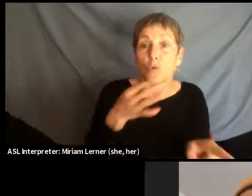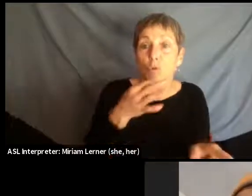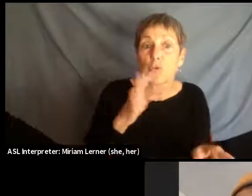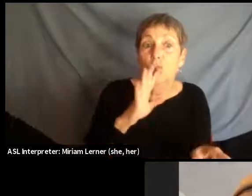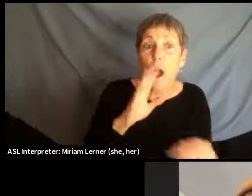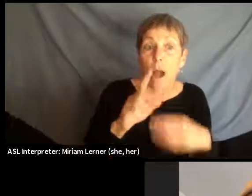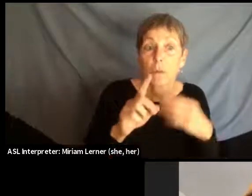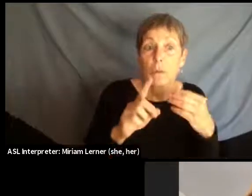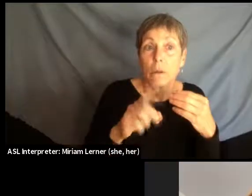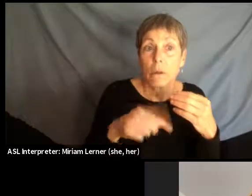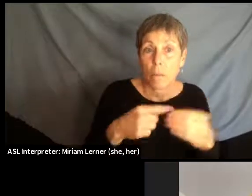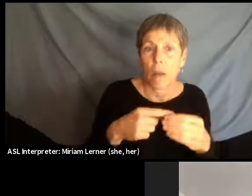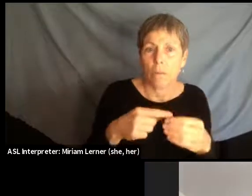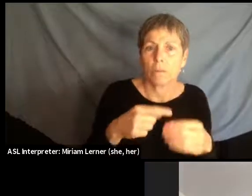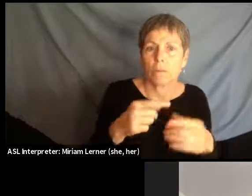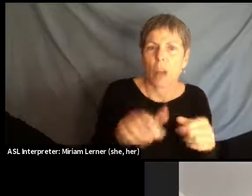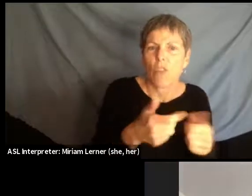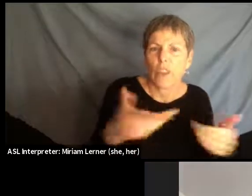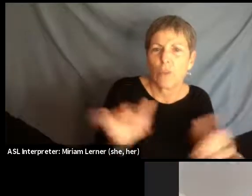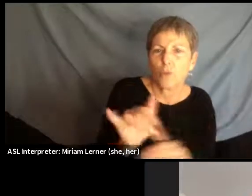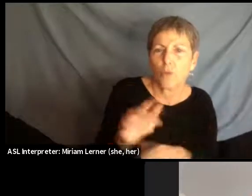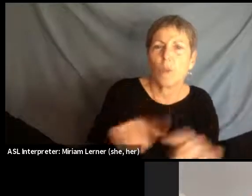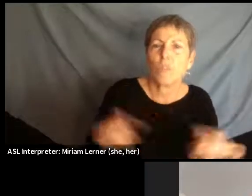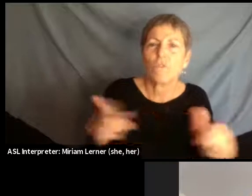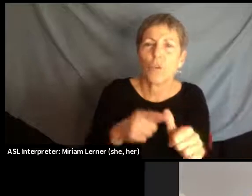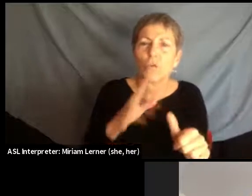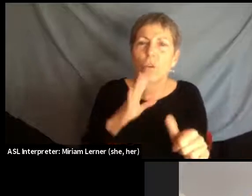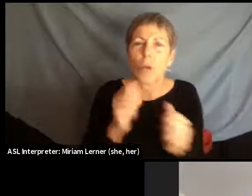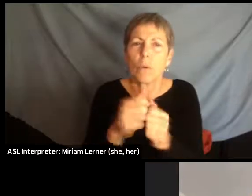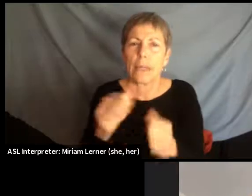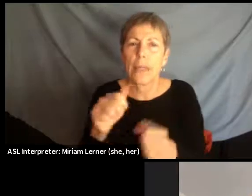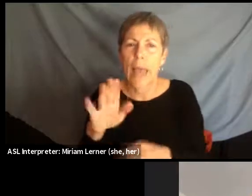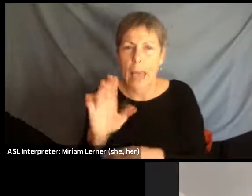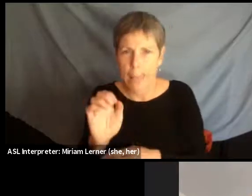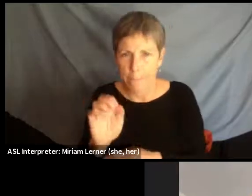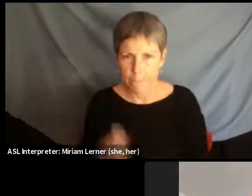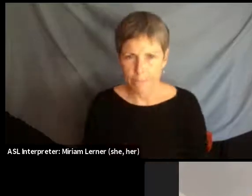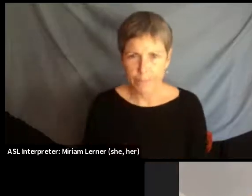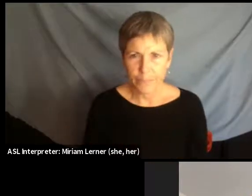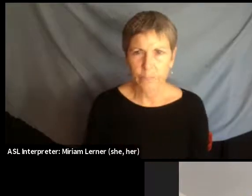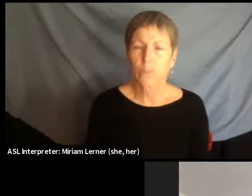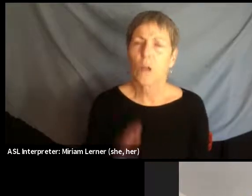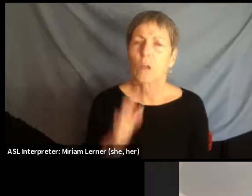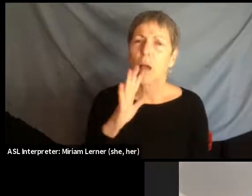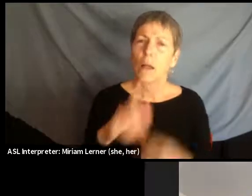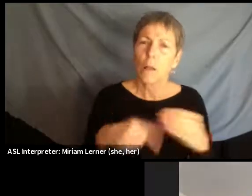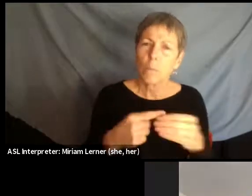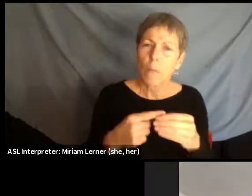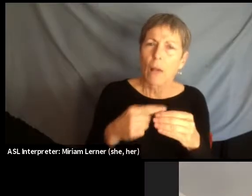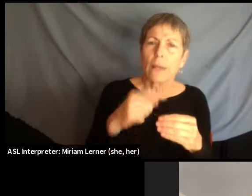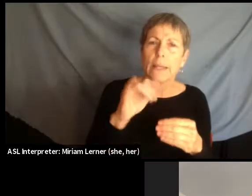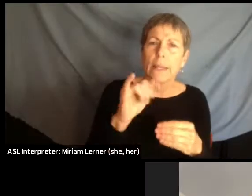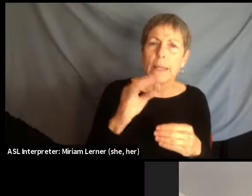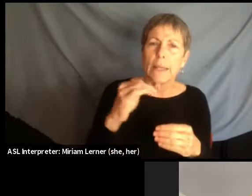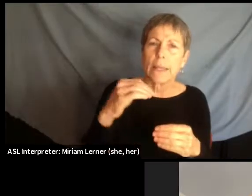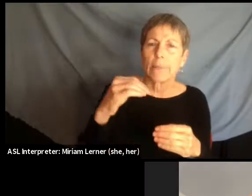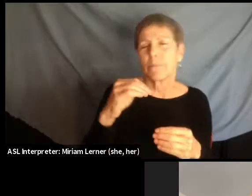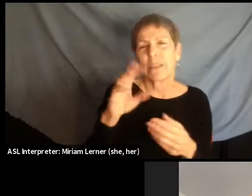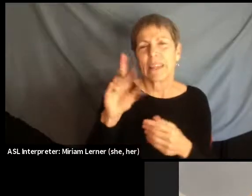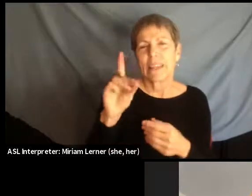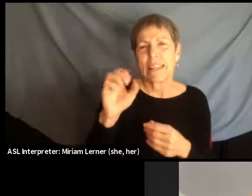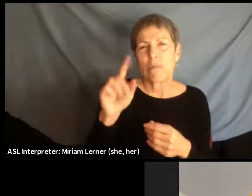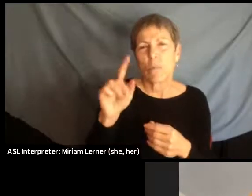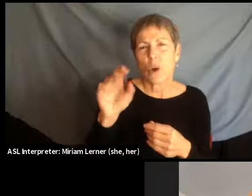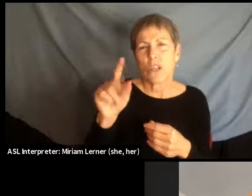you know, first lay out the long term consequences of deportation, detention, the state violence inflicted on our people. And basically,